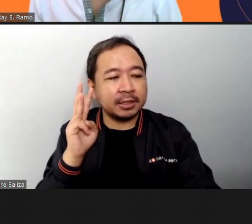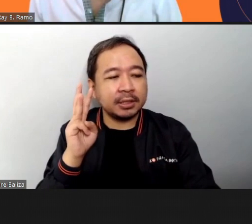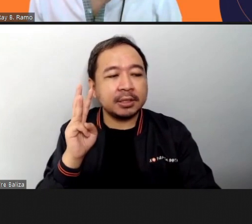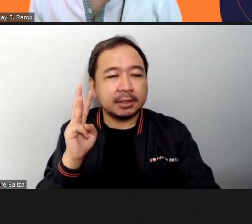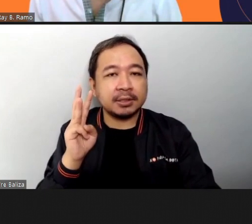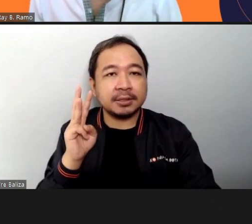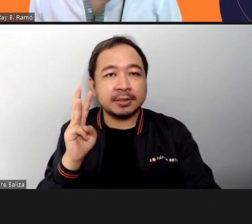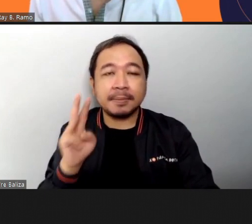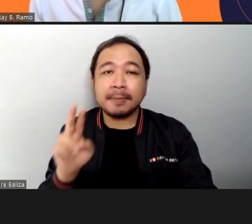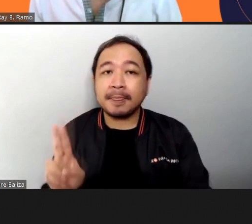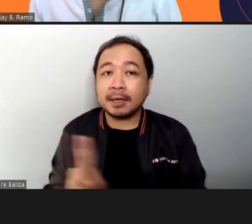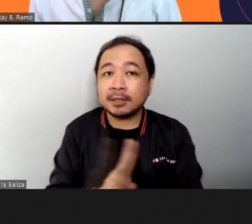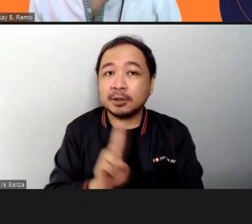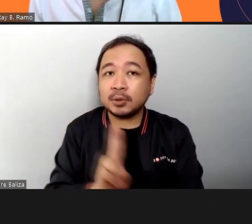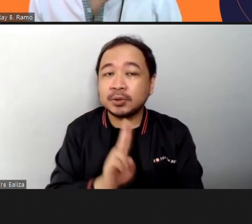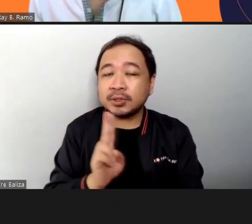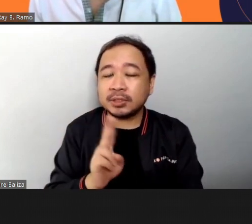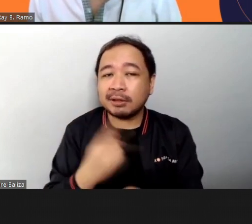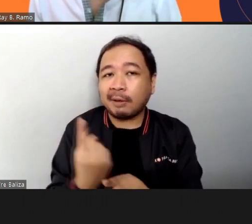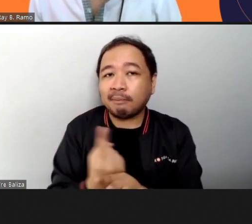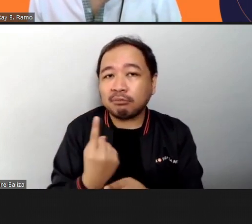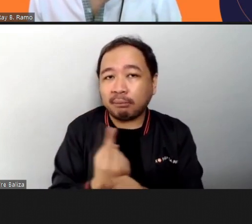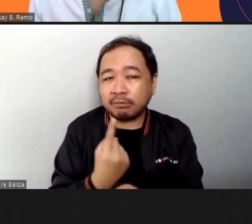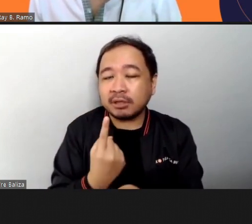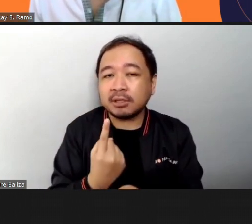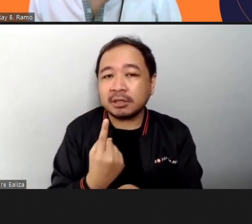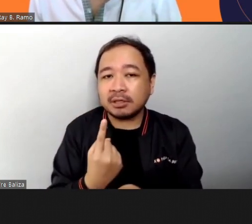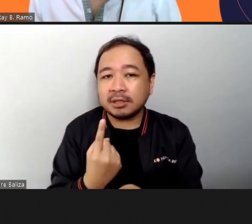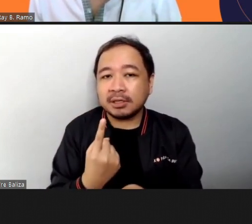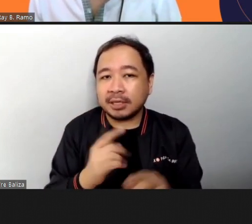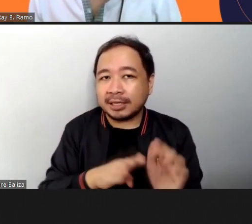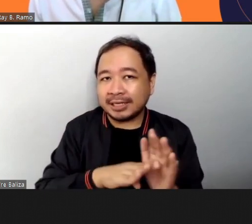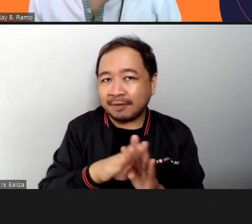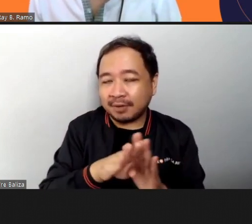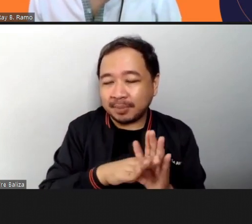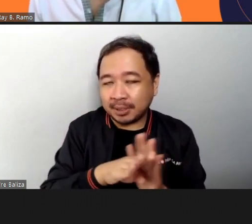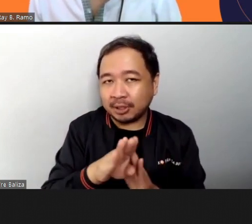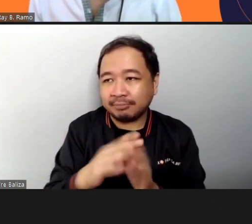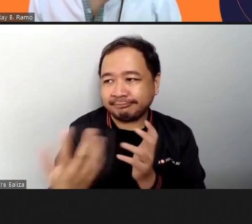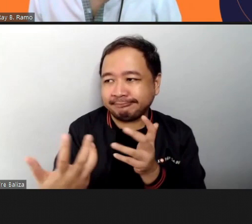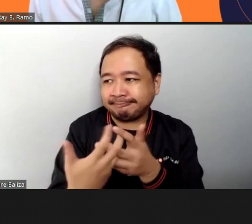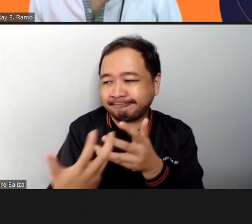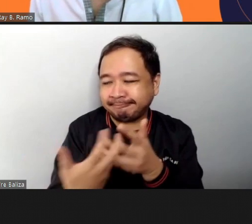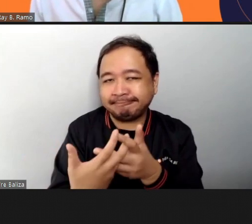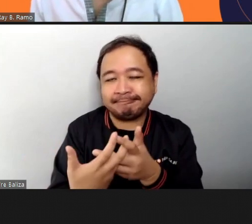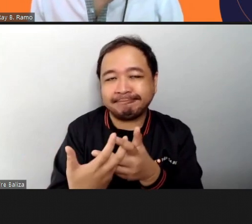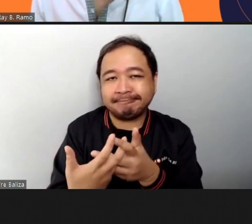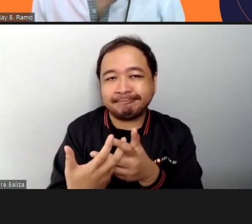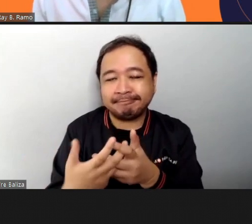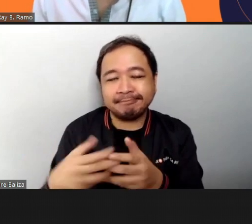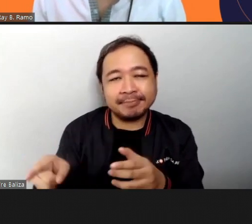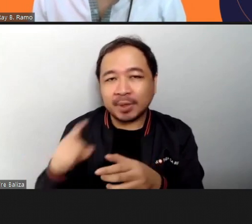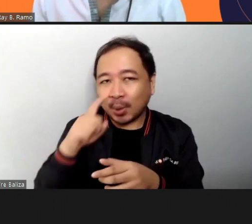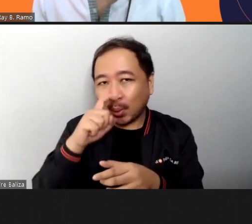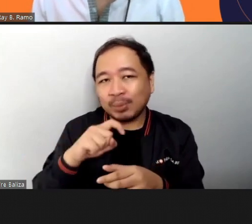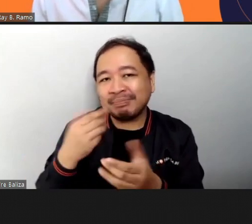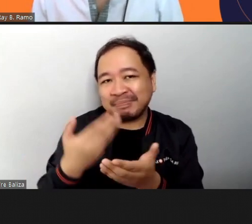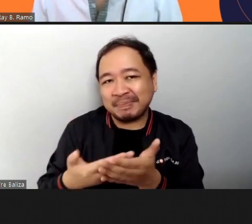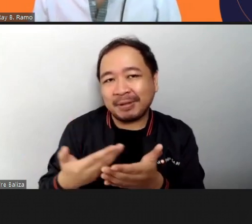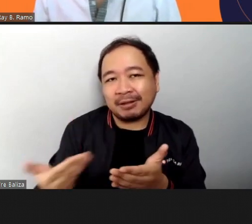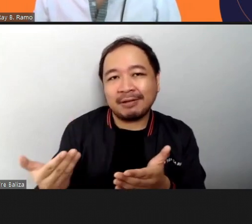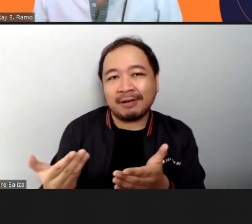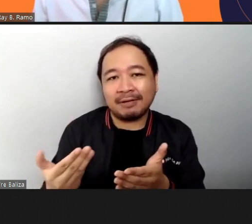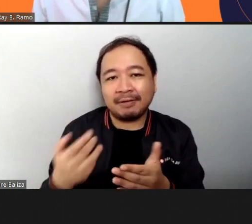using appropriate developmentally appropriate material for